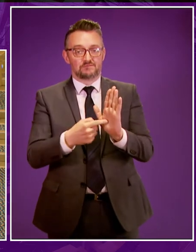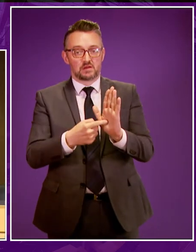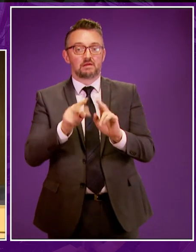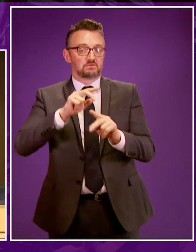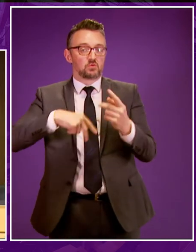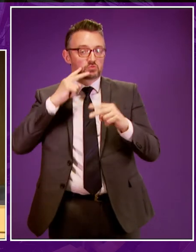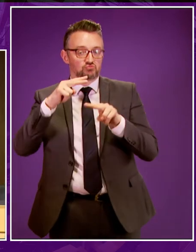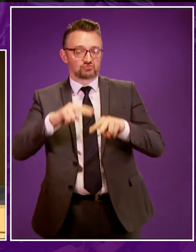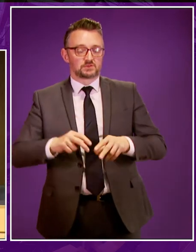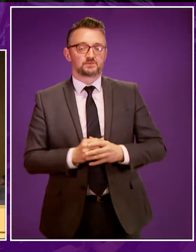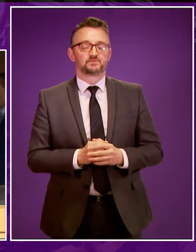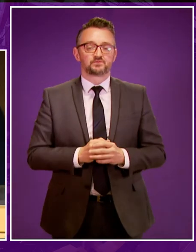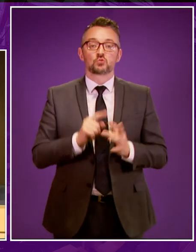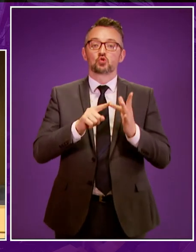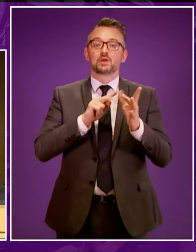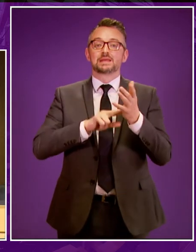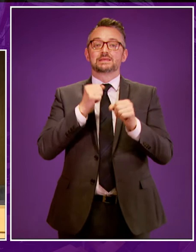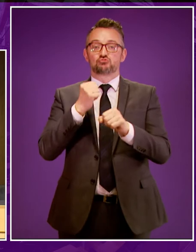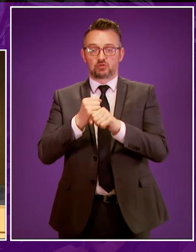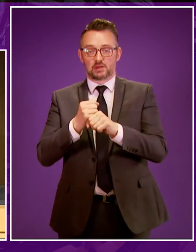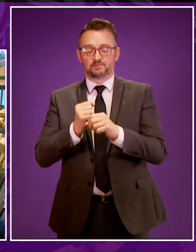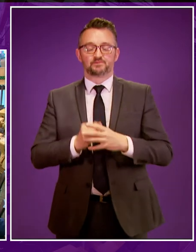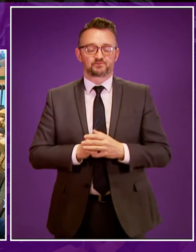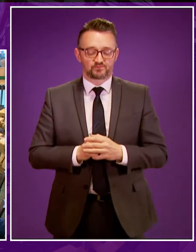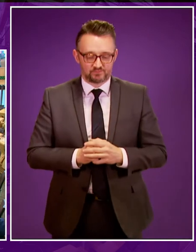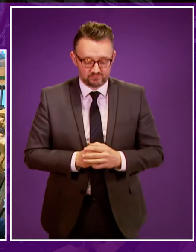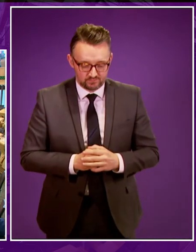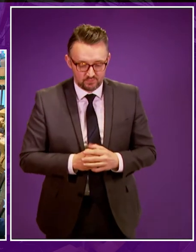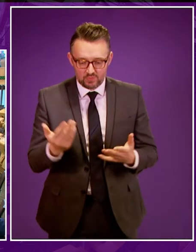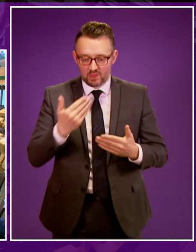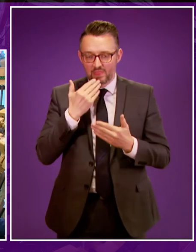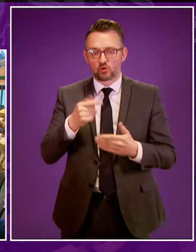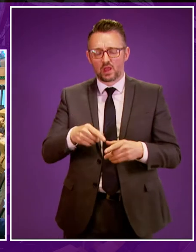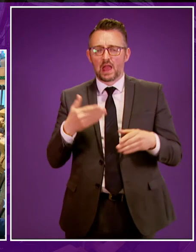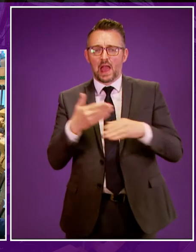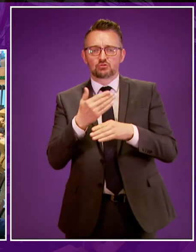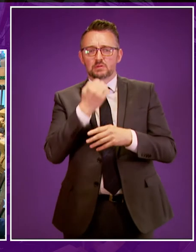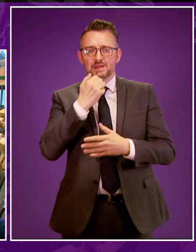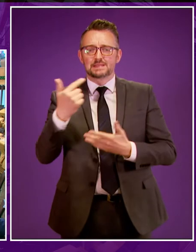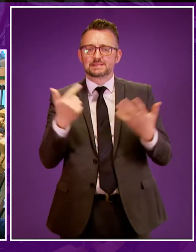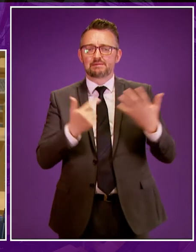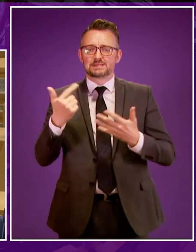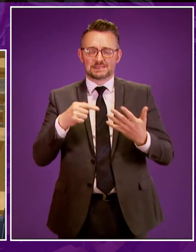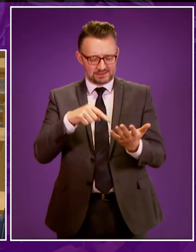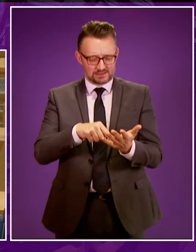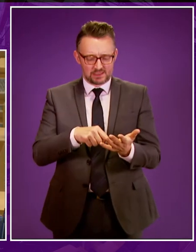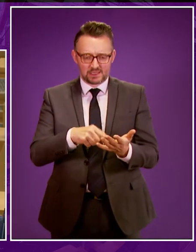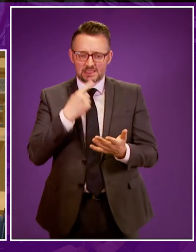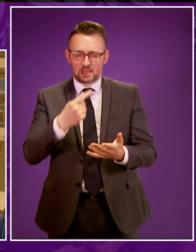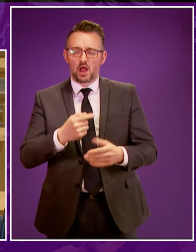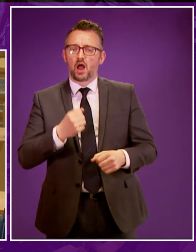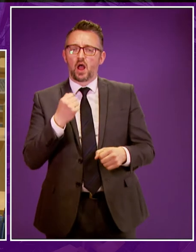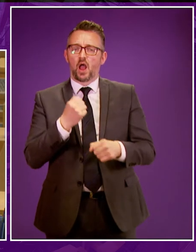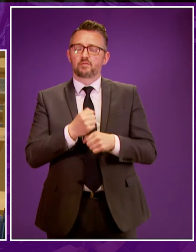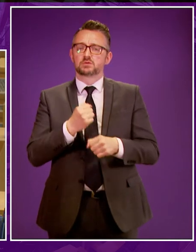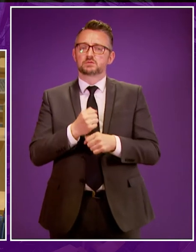need it. Ian Greed to followed by Christina McKelvey. Thank you. The action 17 of the strategy commits the government